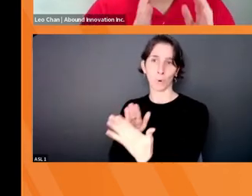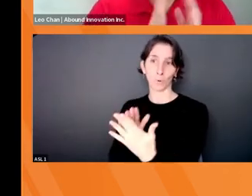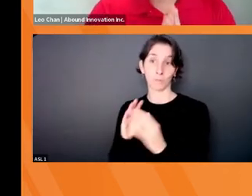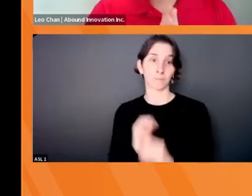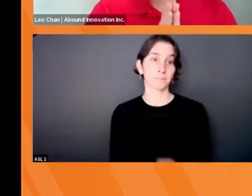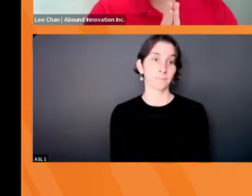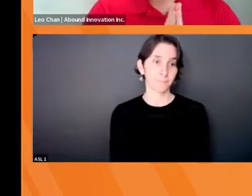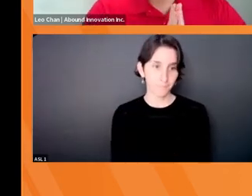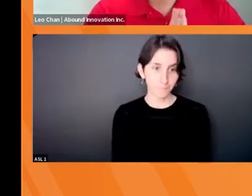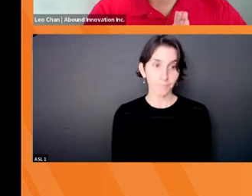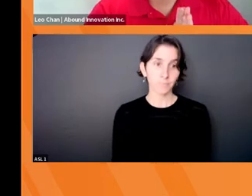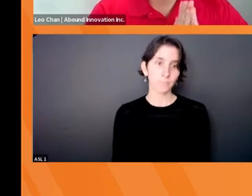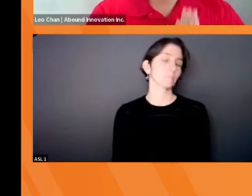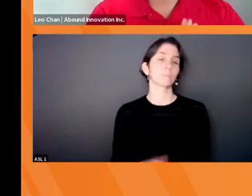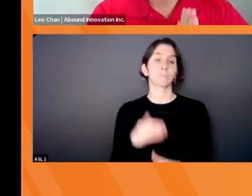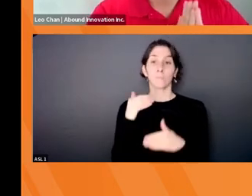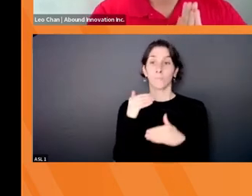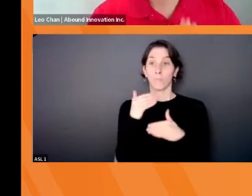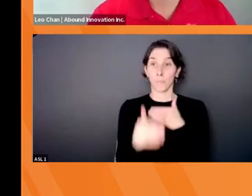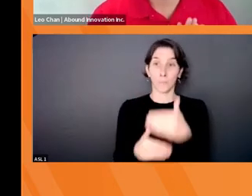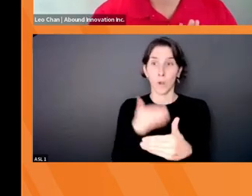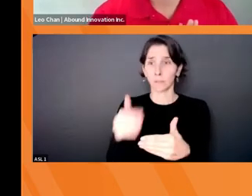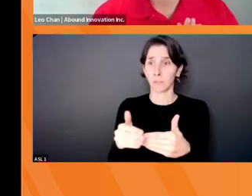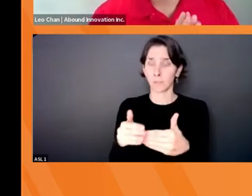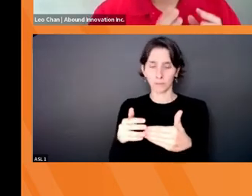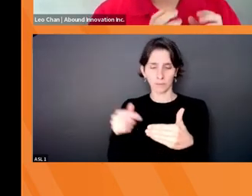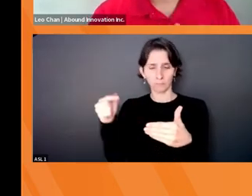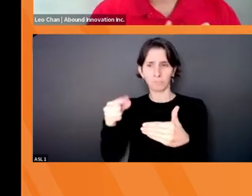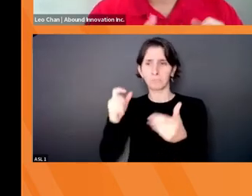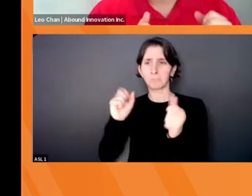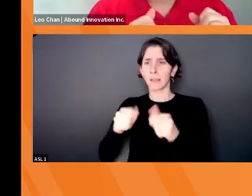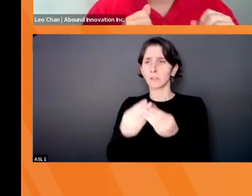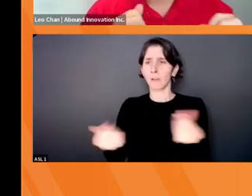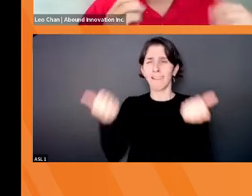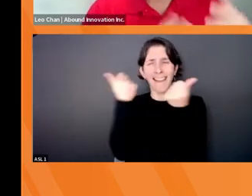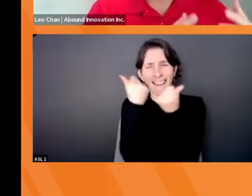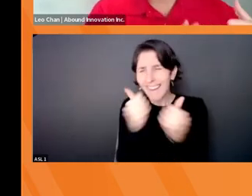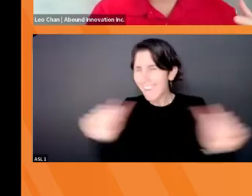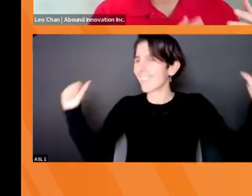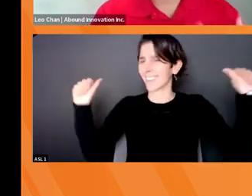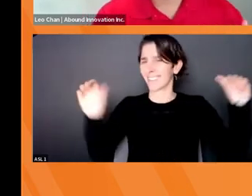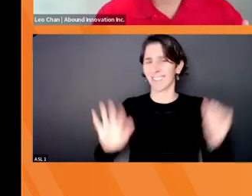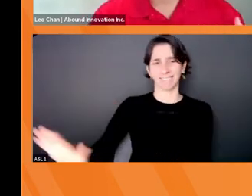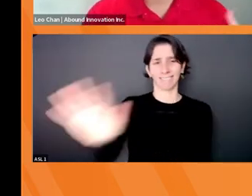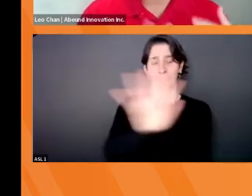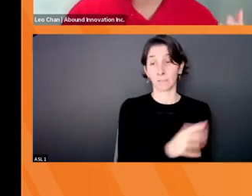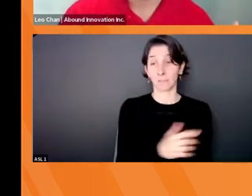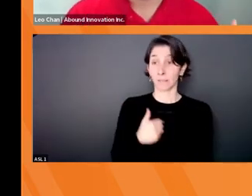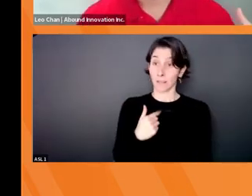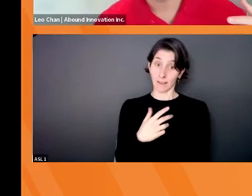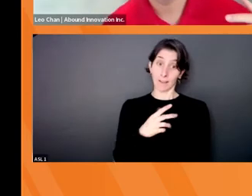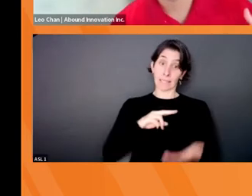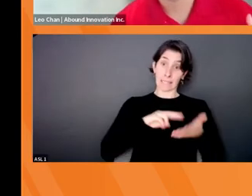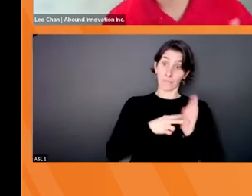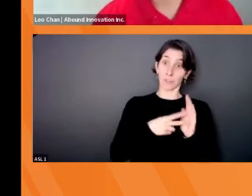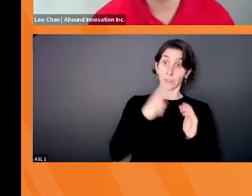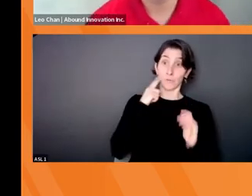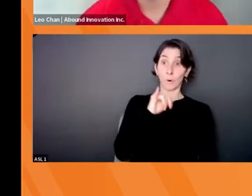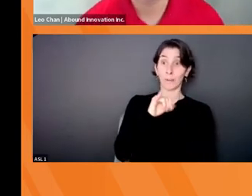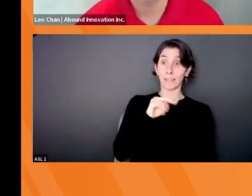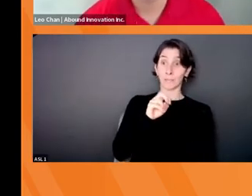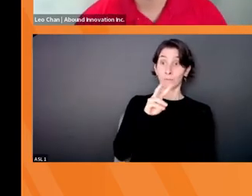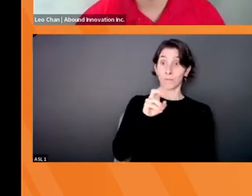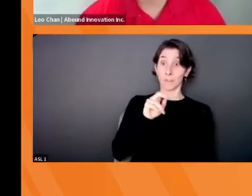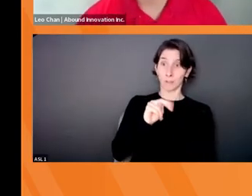And this process can be used for literally anything. The reason why I like this definition of innovation so much, which I made up in Frankenstein